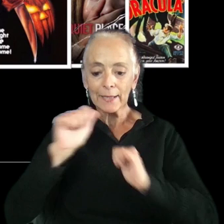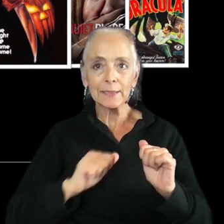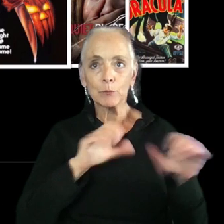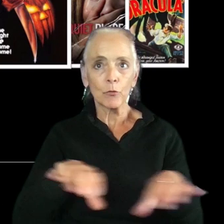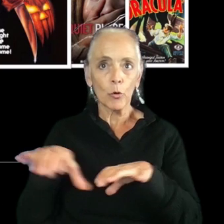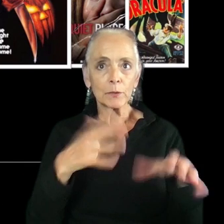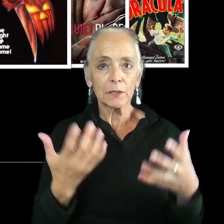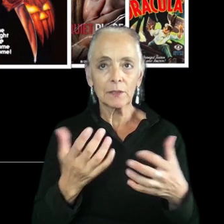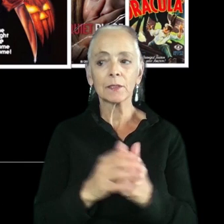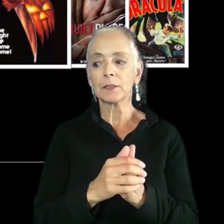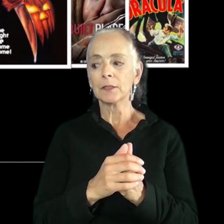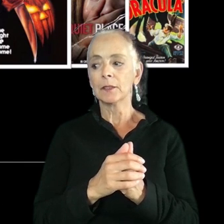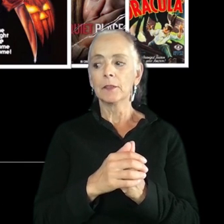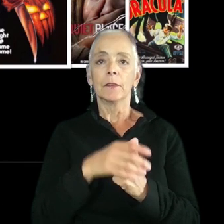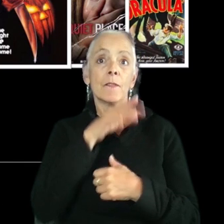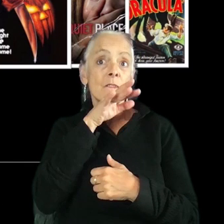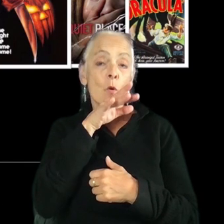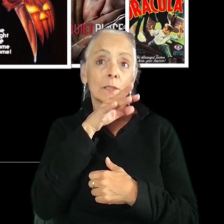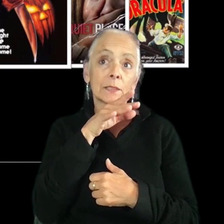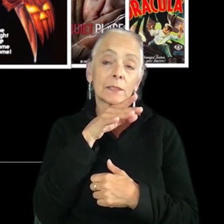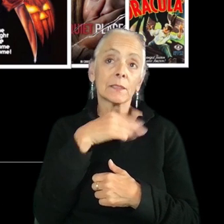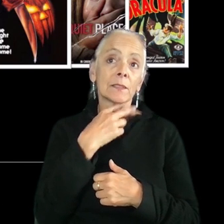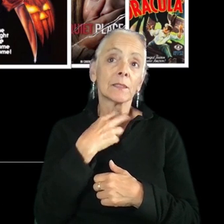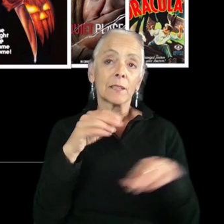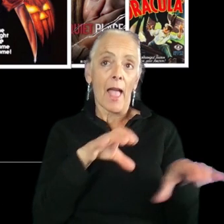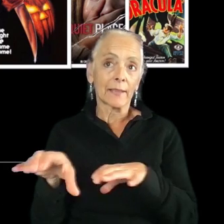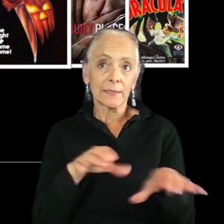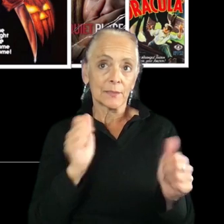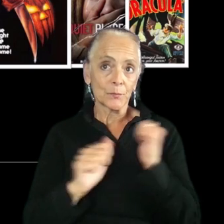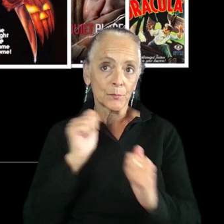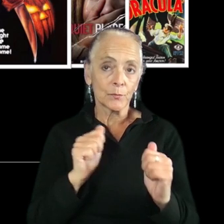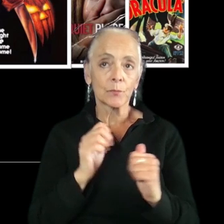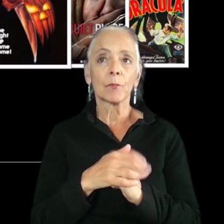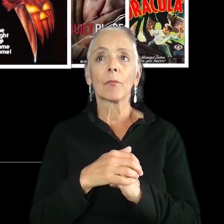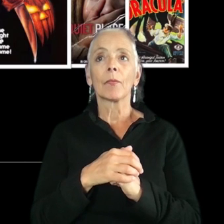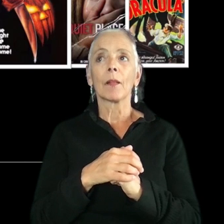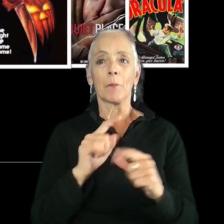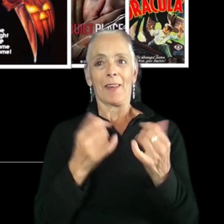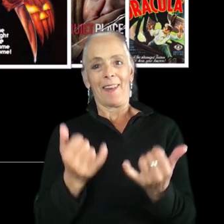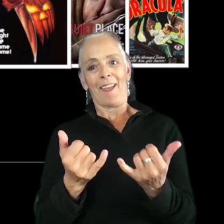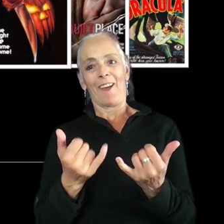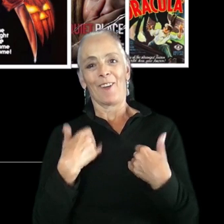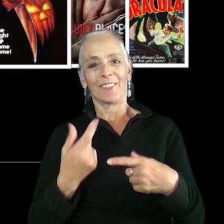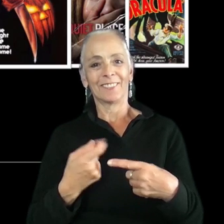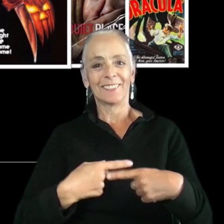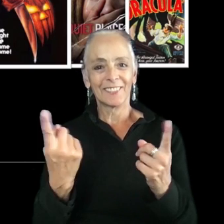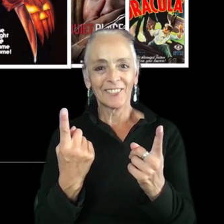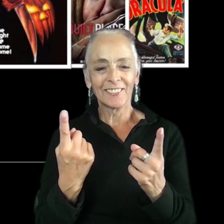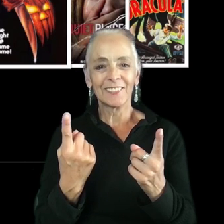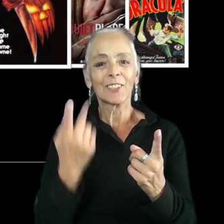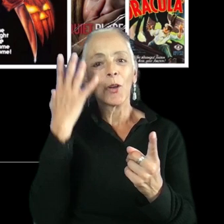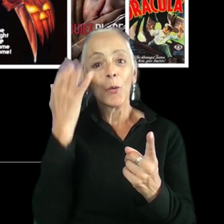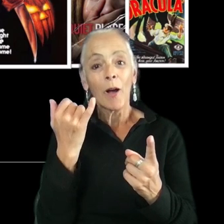ways here, it's more voice acting performances. But now there's a little bit of a difference. And that's the